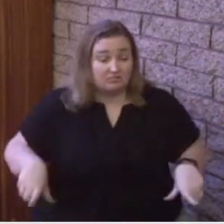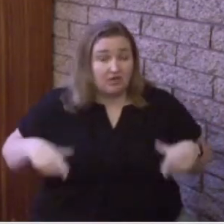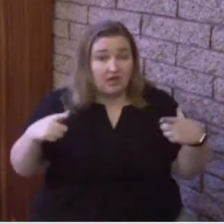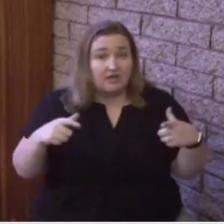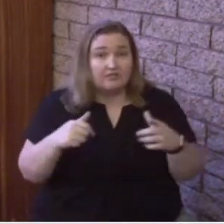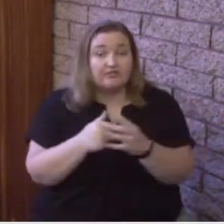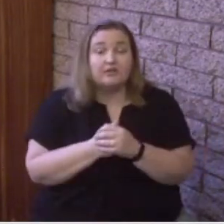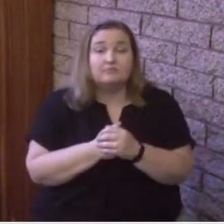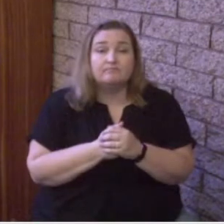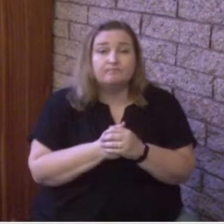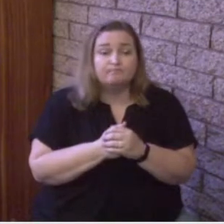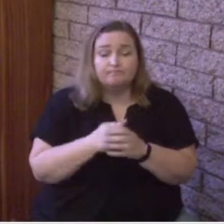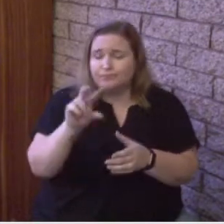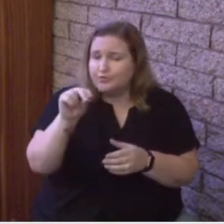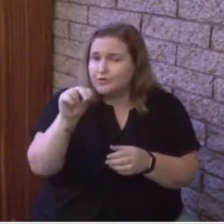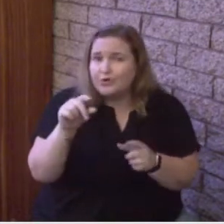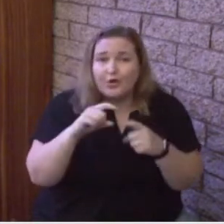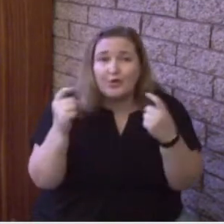of love,